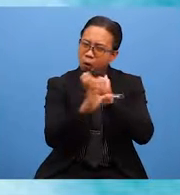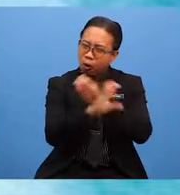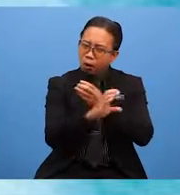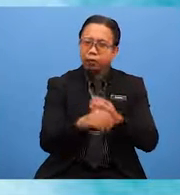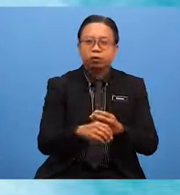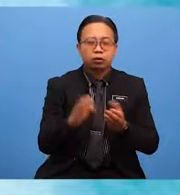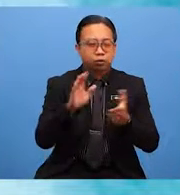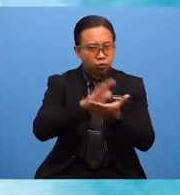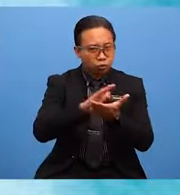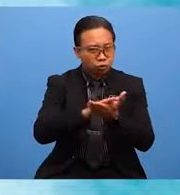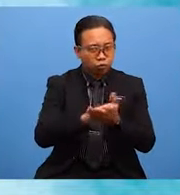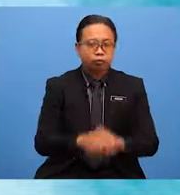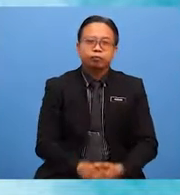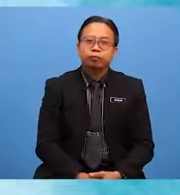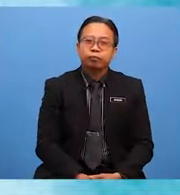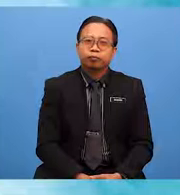representative.